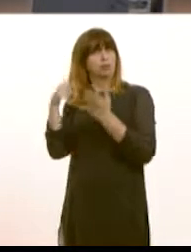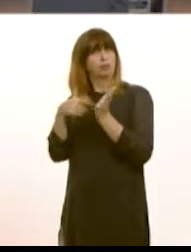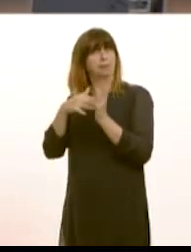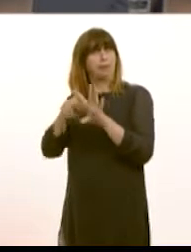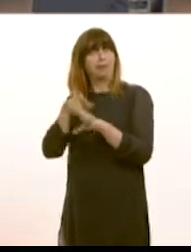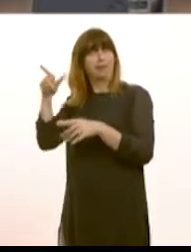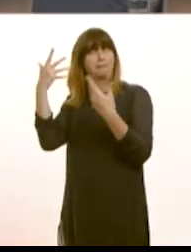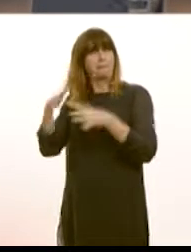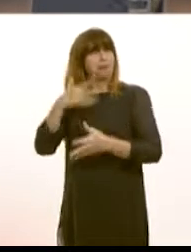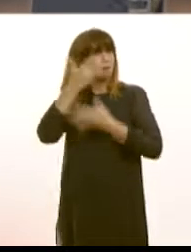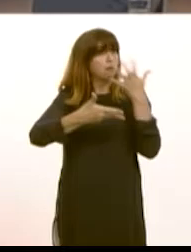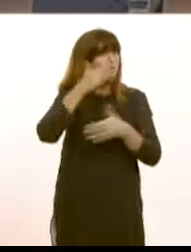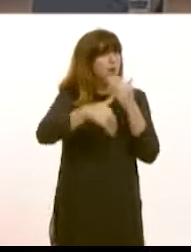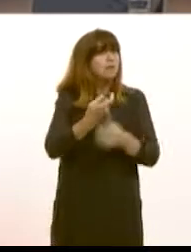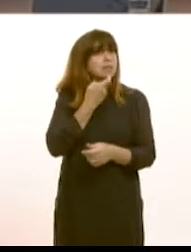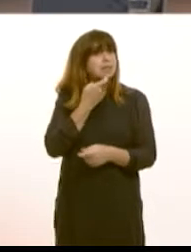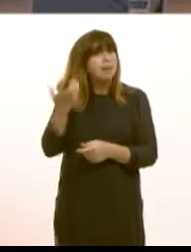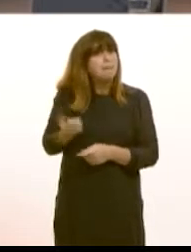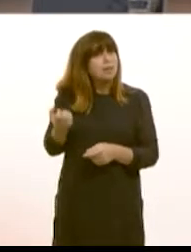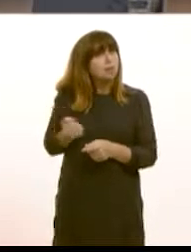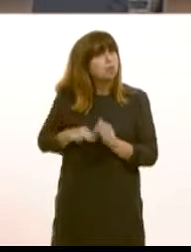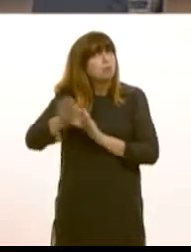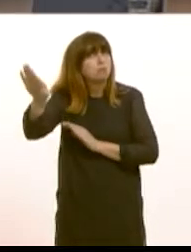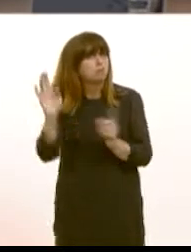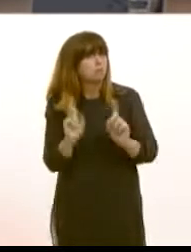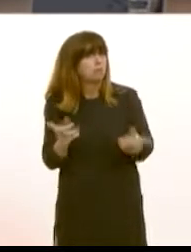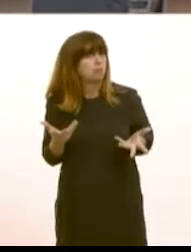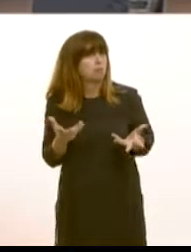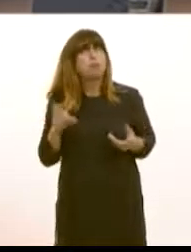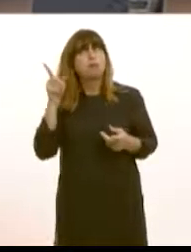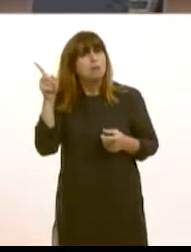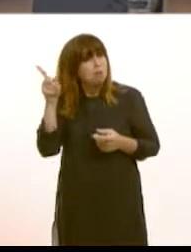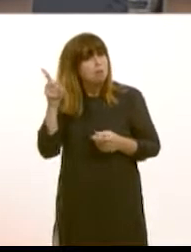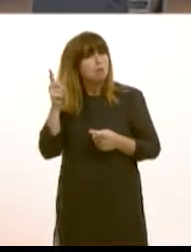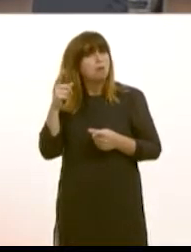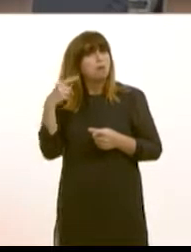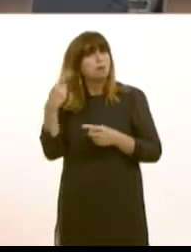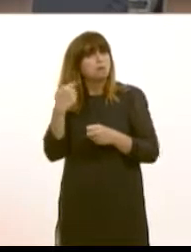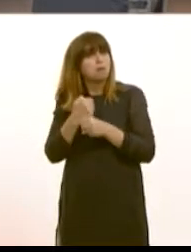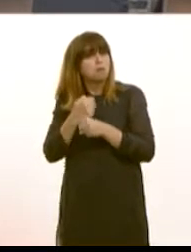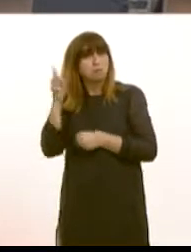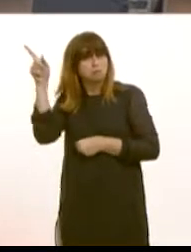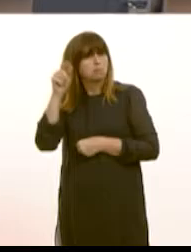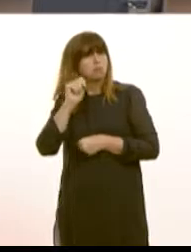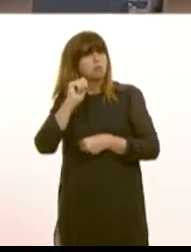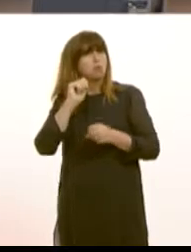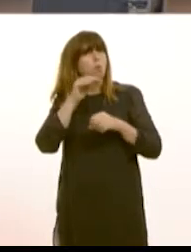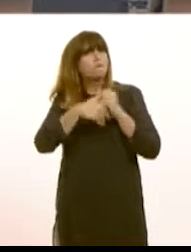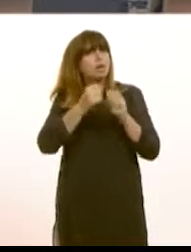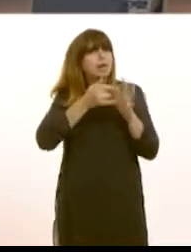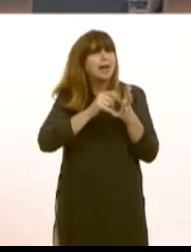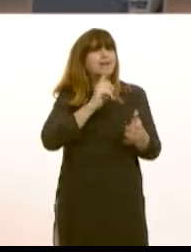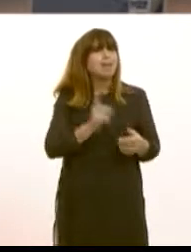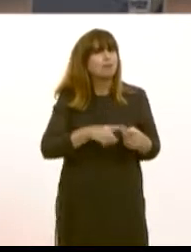improve the situation with the British Steel Pensions Fund? And also, are they making any movements towards the energy costs? Because they were the big issues